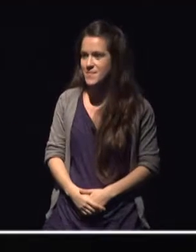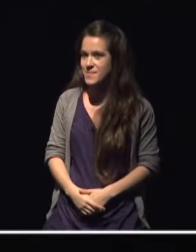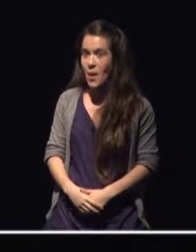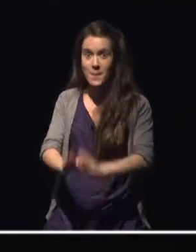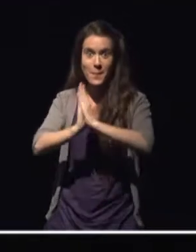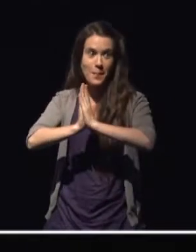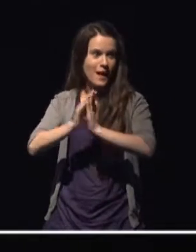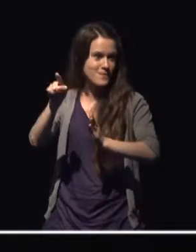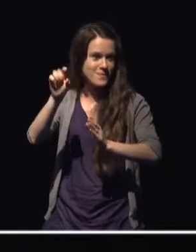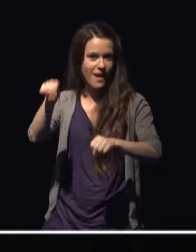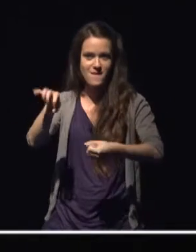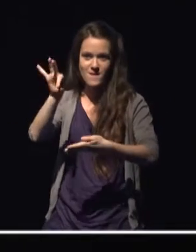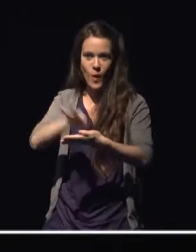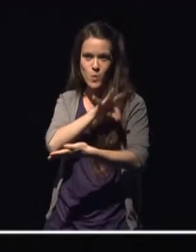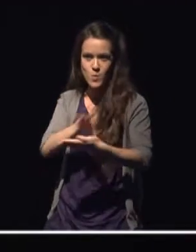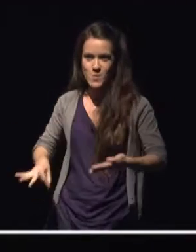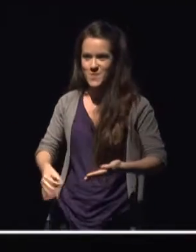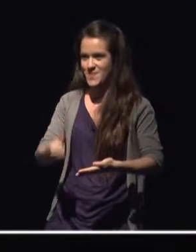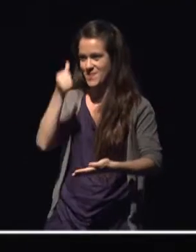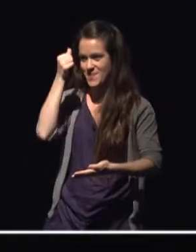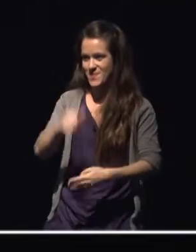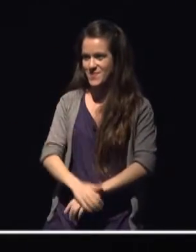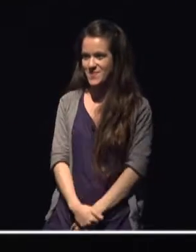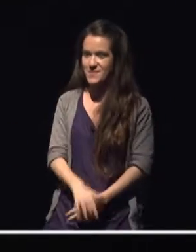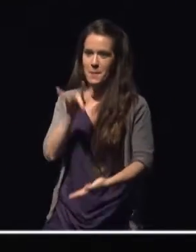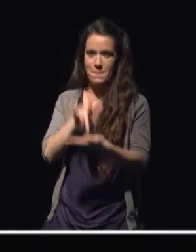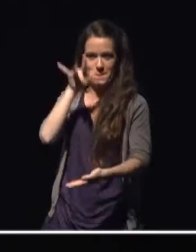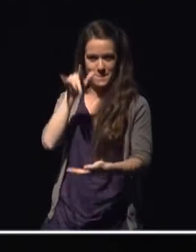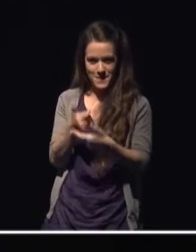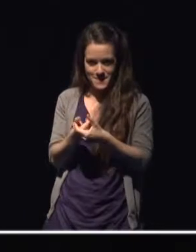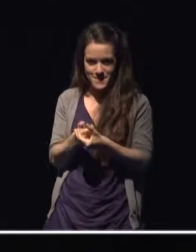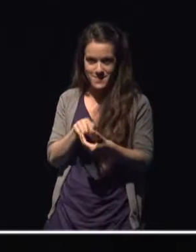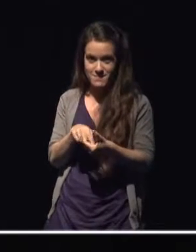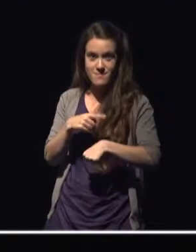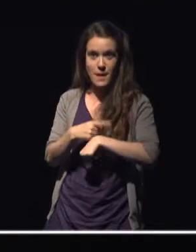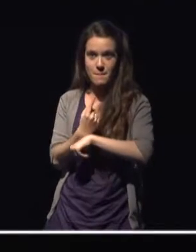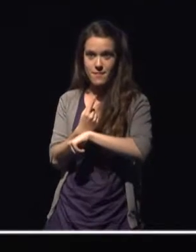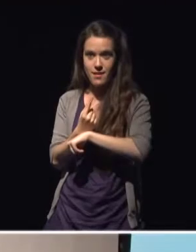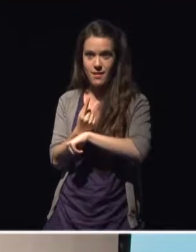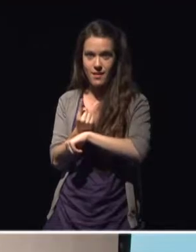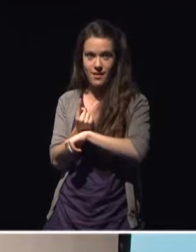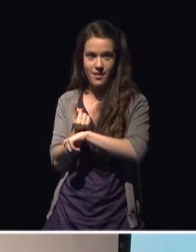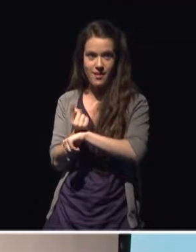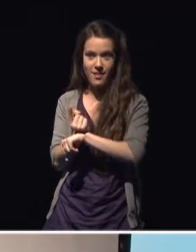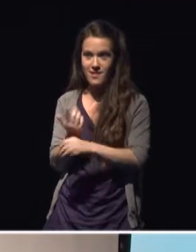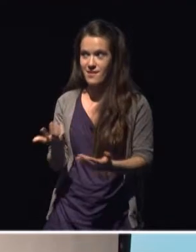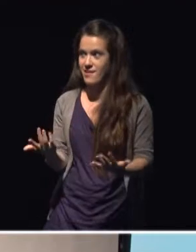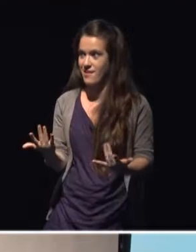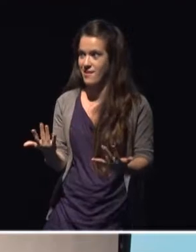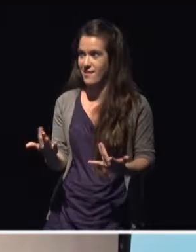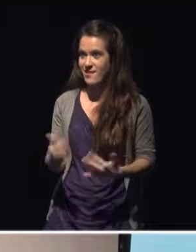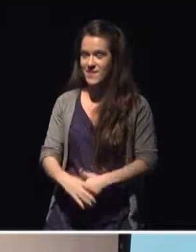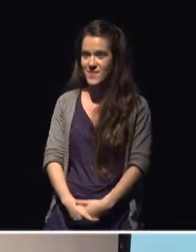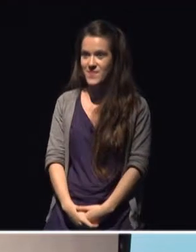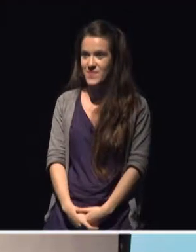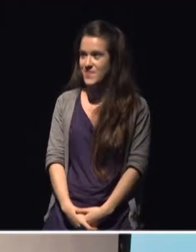vote time is running out I